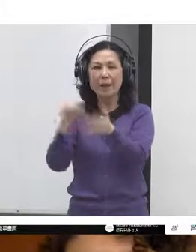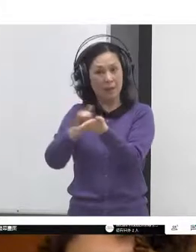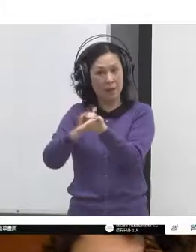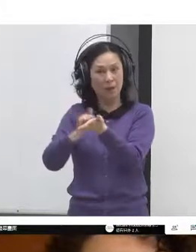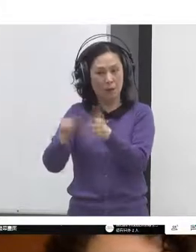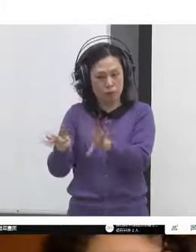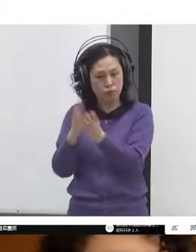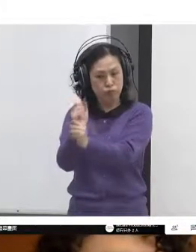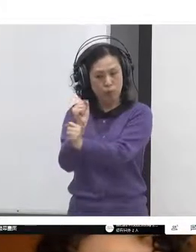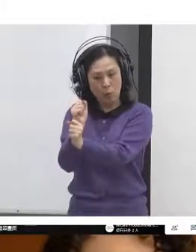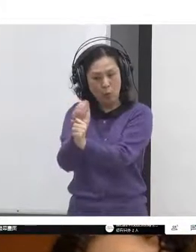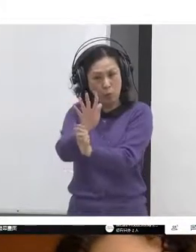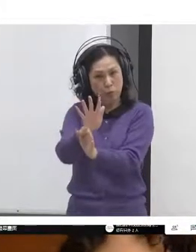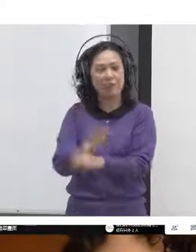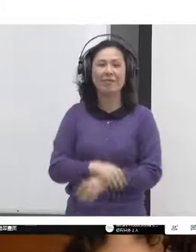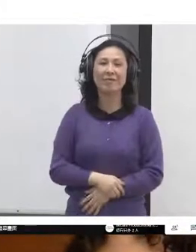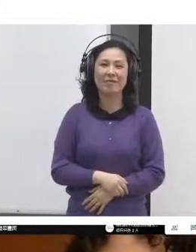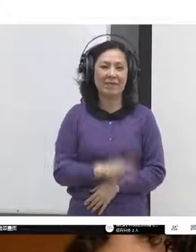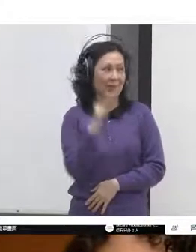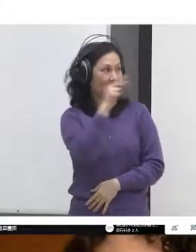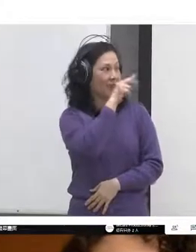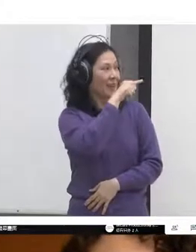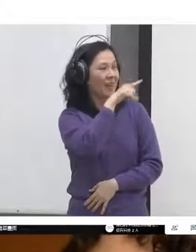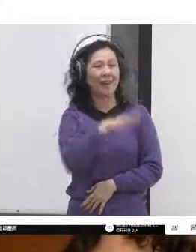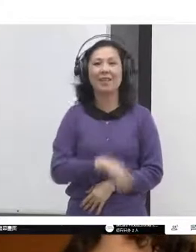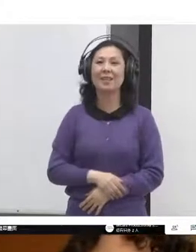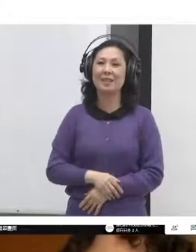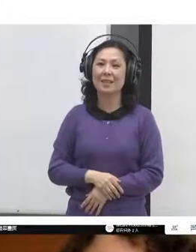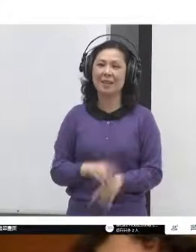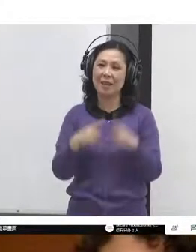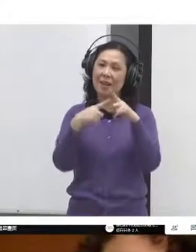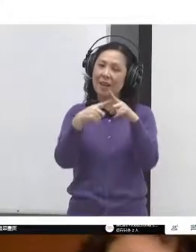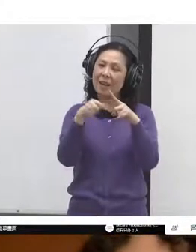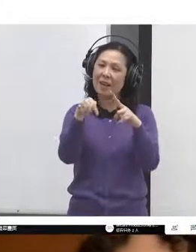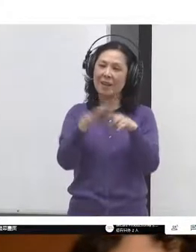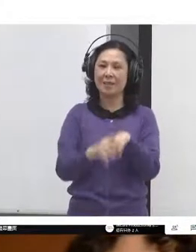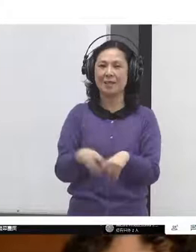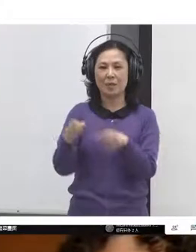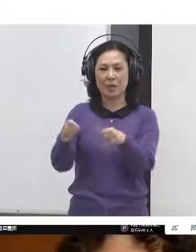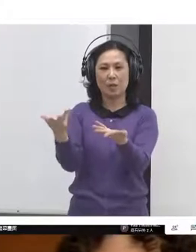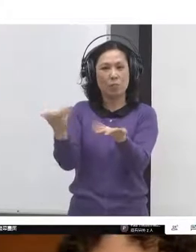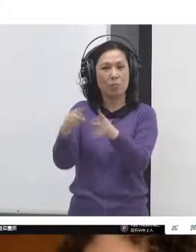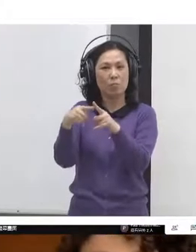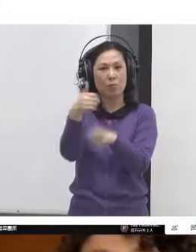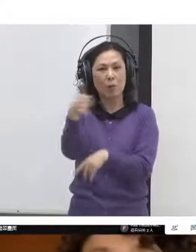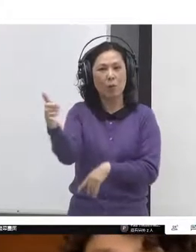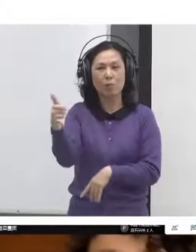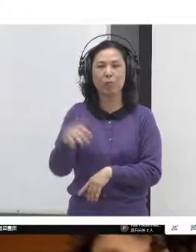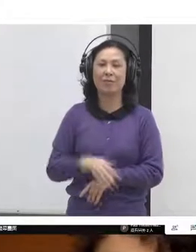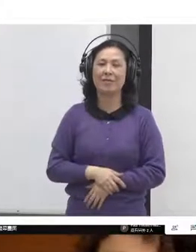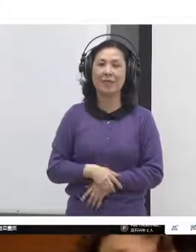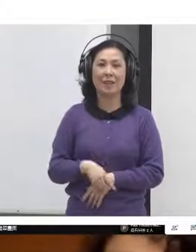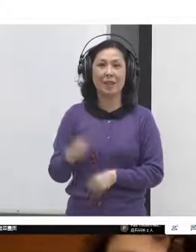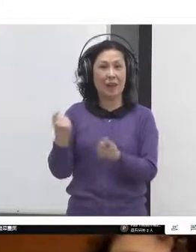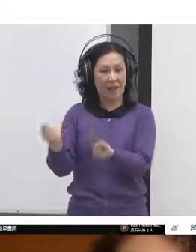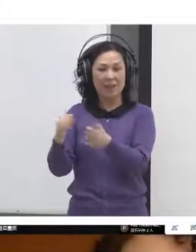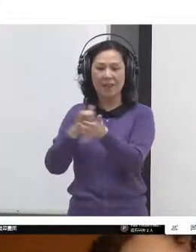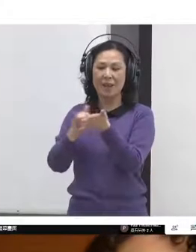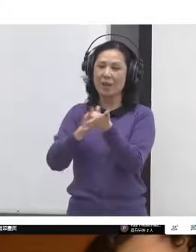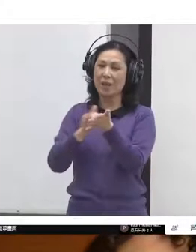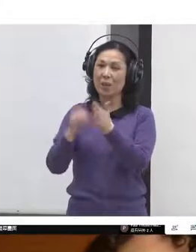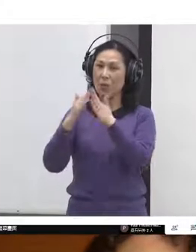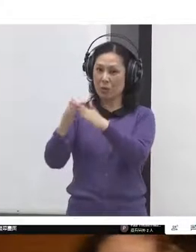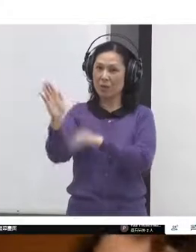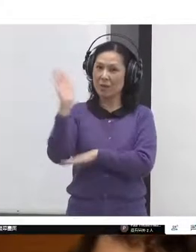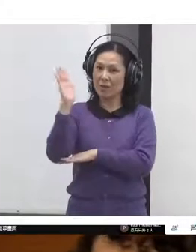of Nathan Story, who's a civil servant in the New York City Department of Homeless Services. And his job had